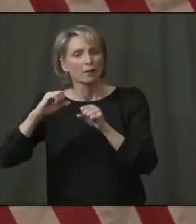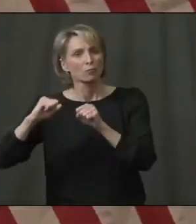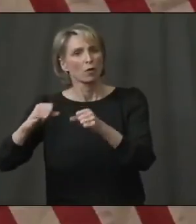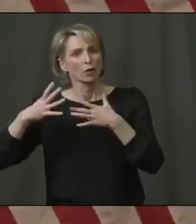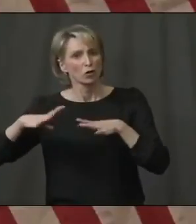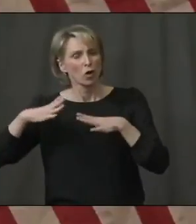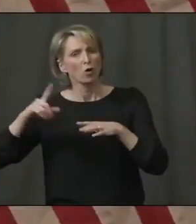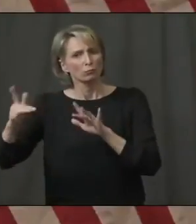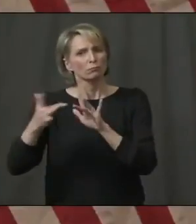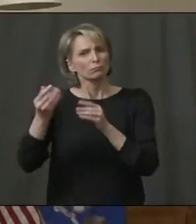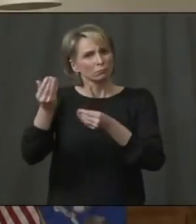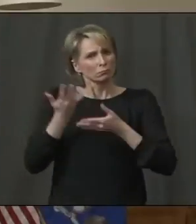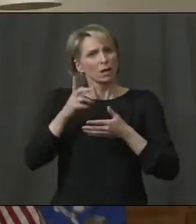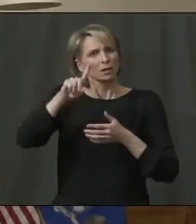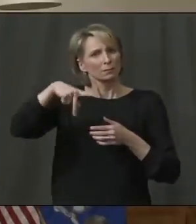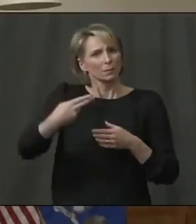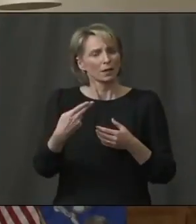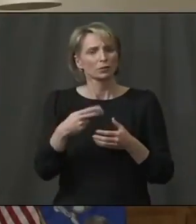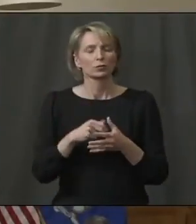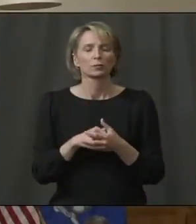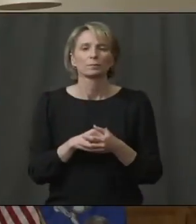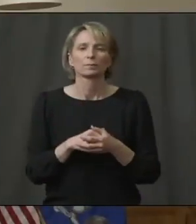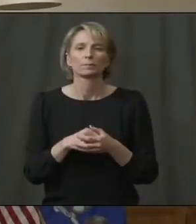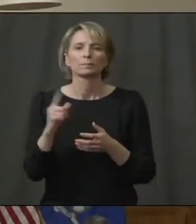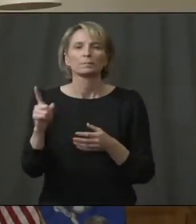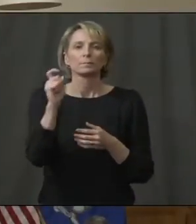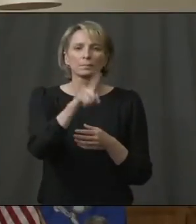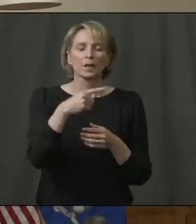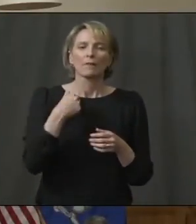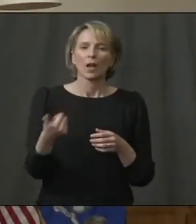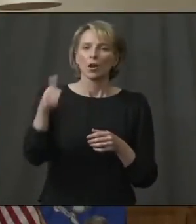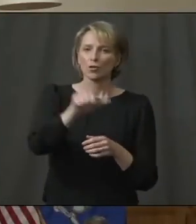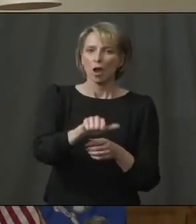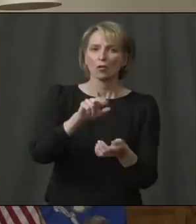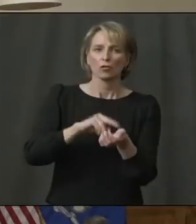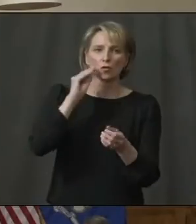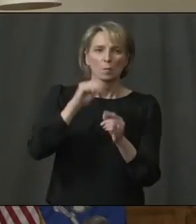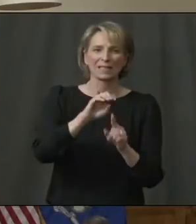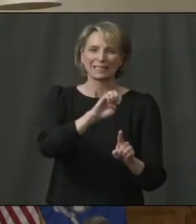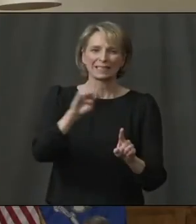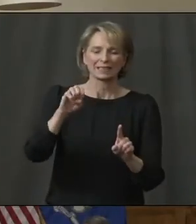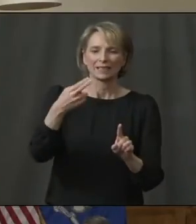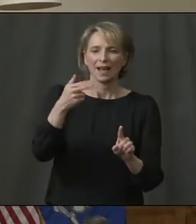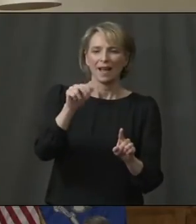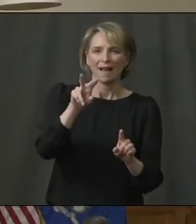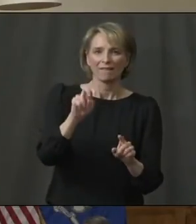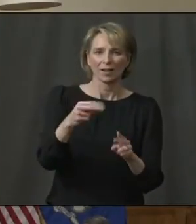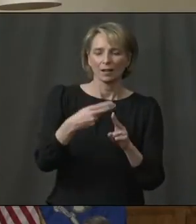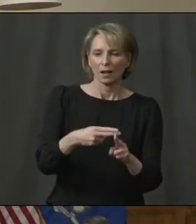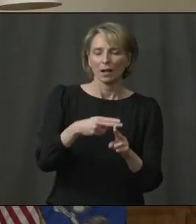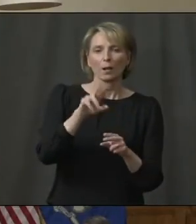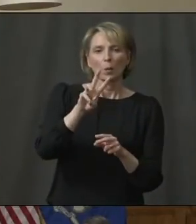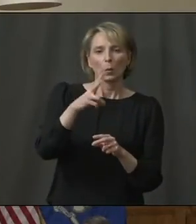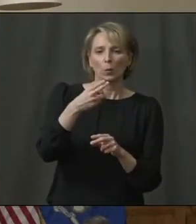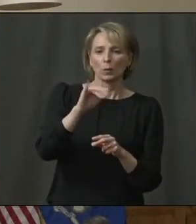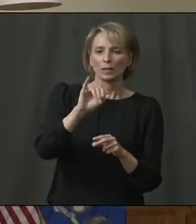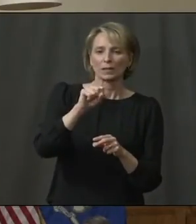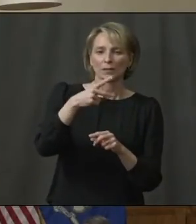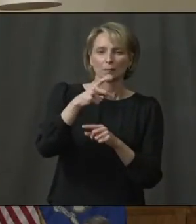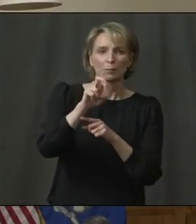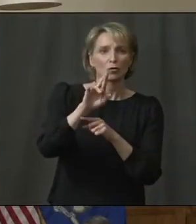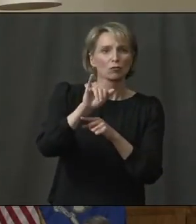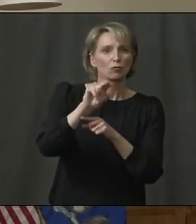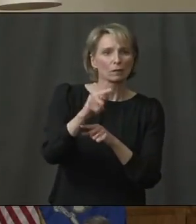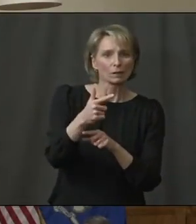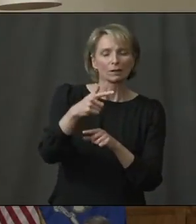Thank you. I have a follow-up. I wanted to ask you about Whispering Pines in East Haven. I was speaking earlier today with Mayor Joe Carfora.